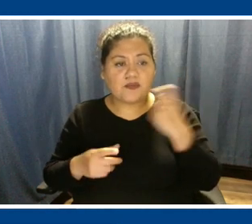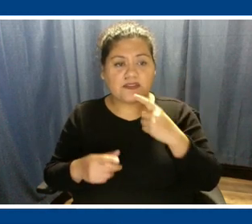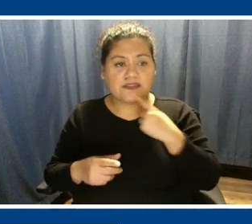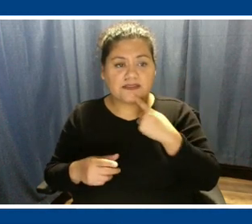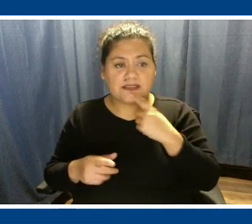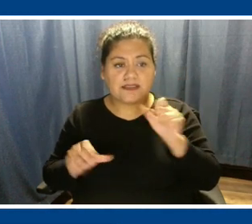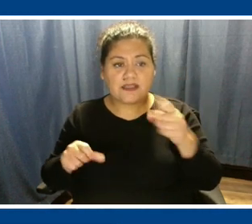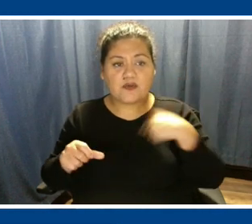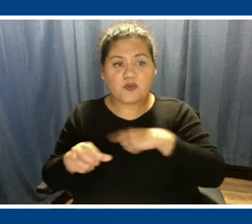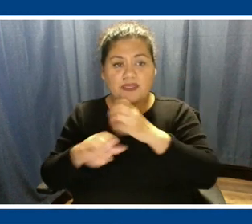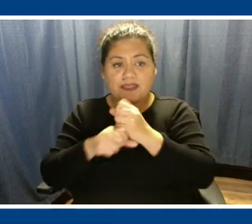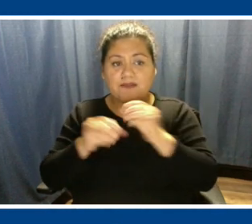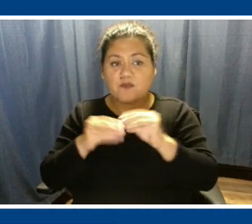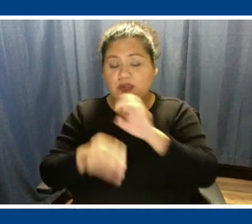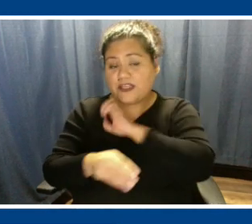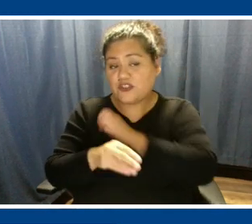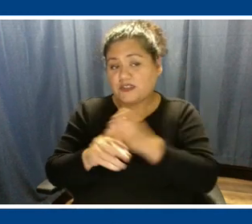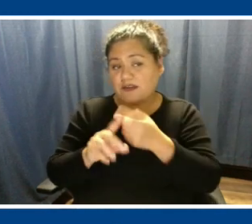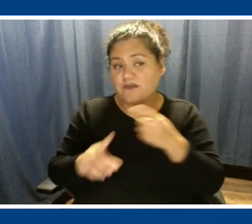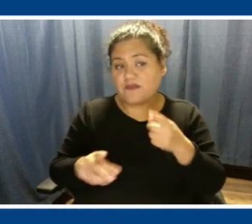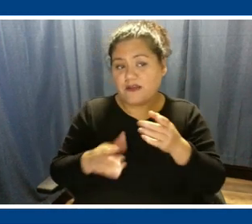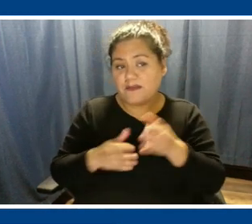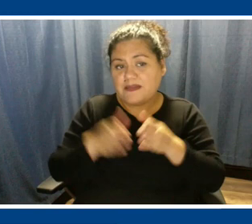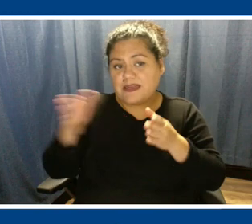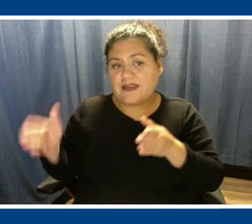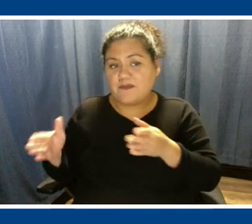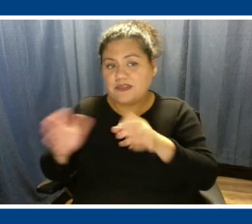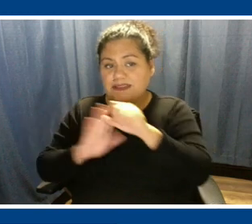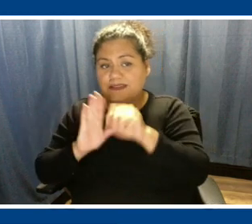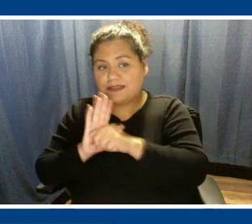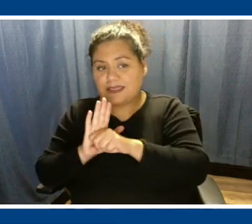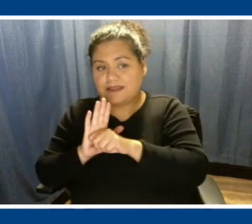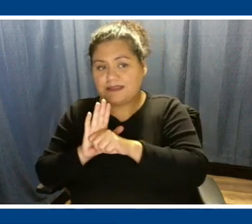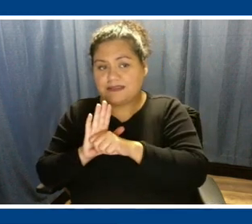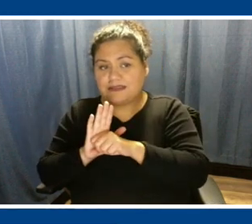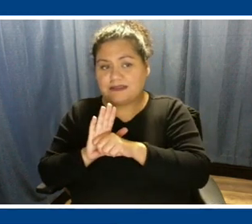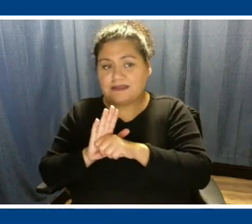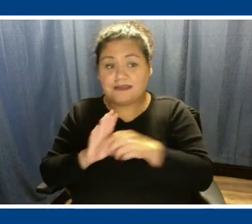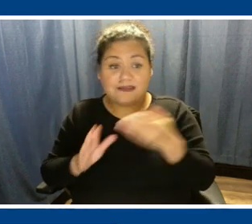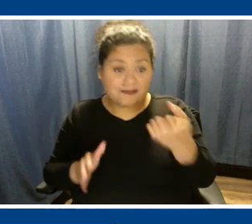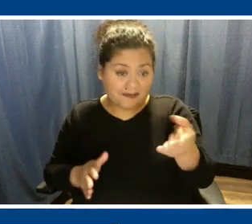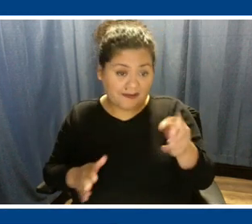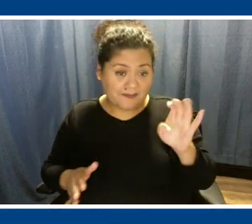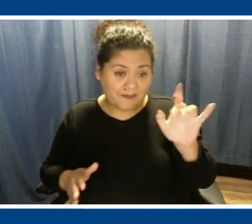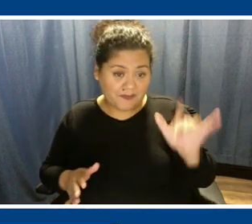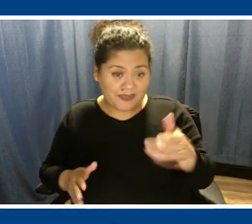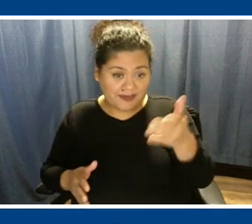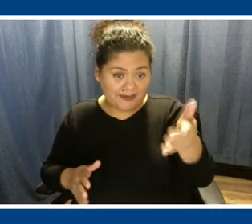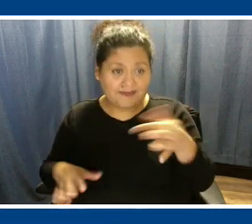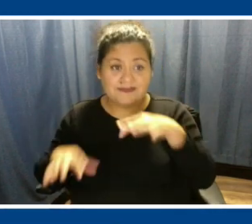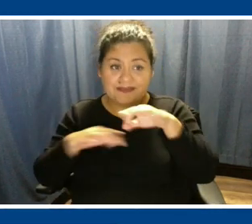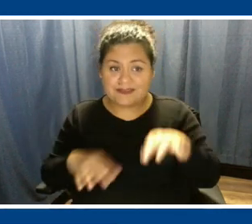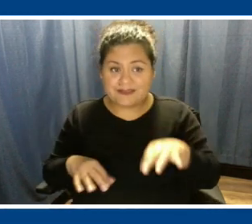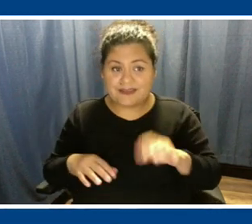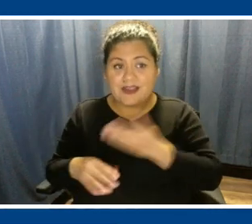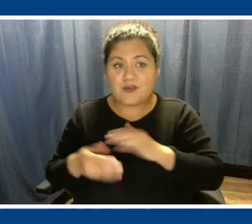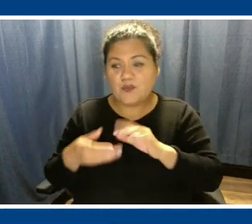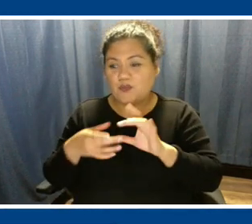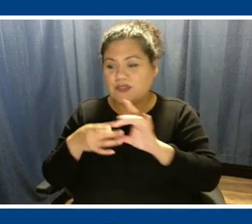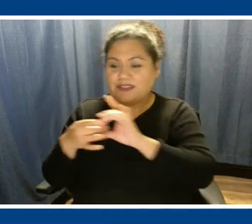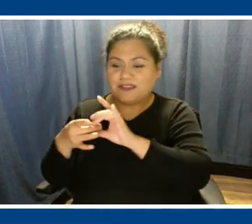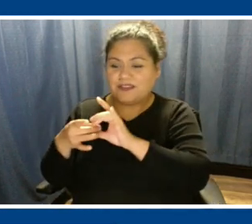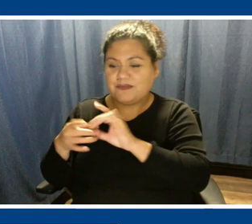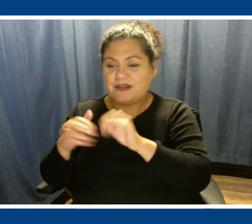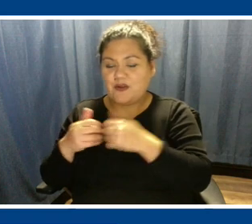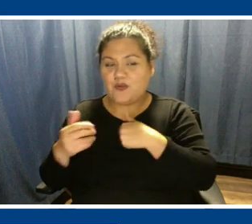we get more energy from neighboring states? So, Benny, this is a great time to explain our relationship and how we